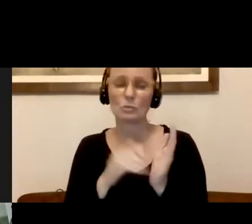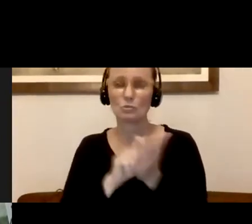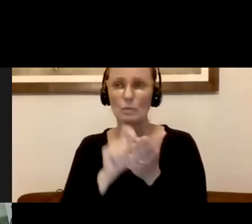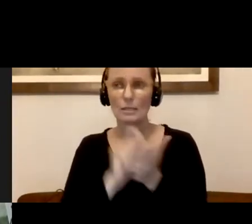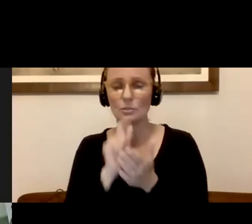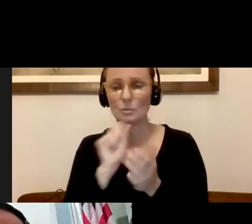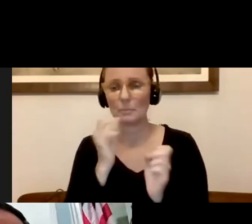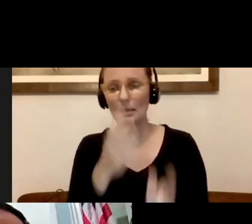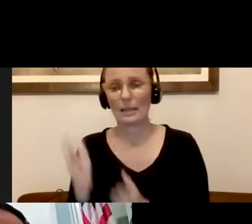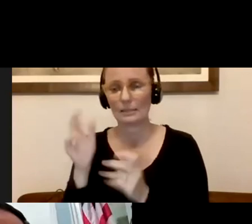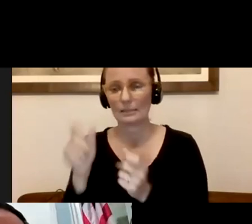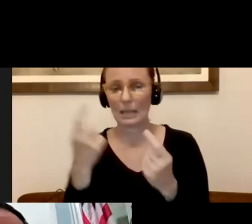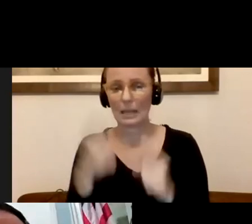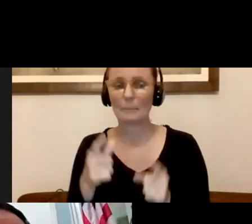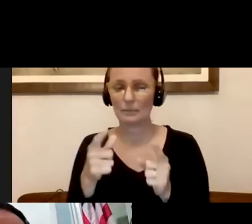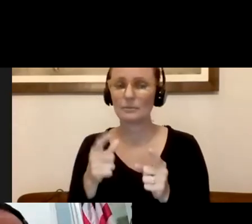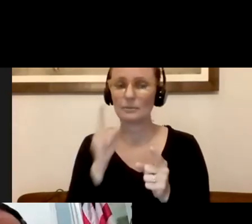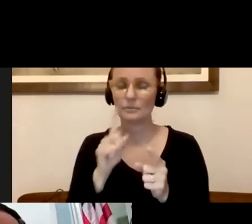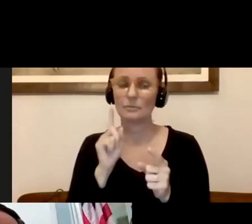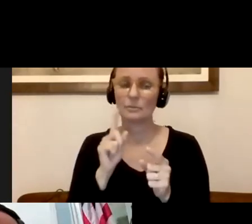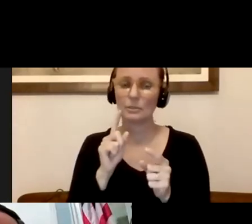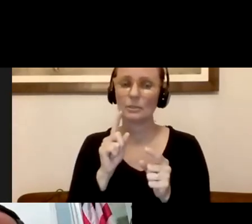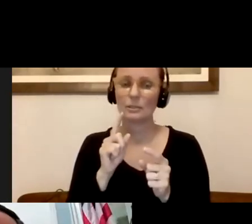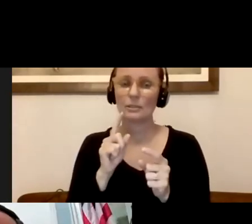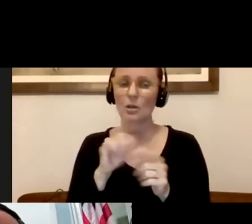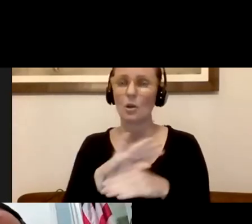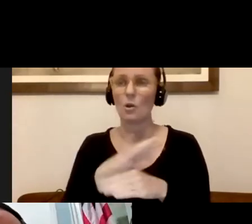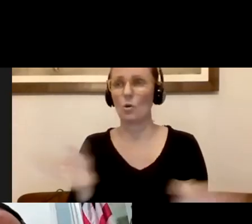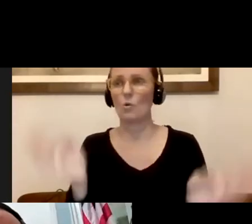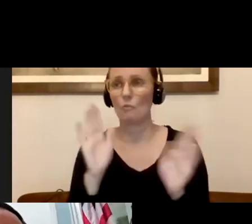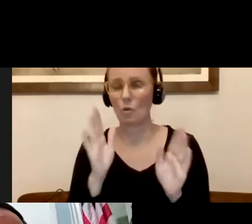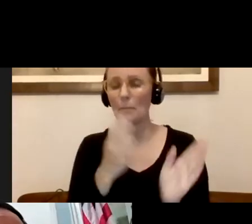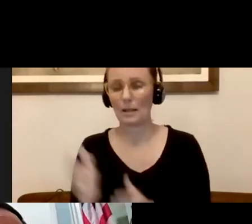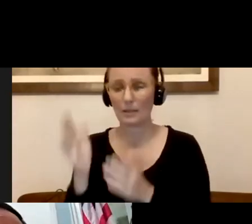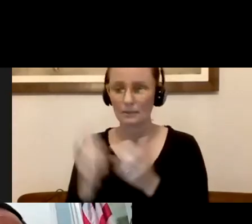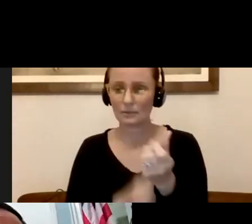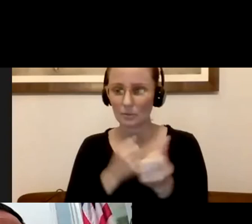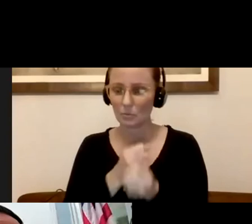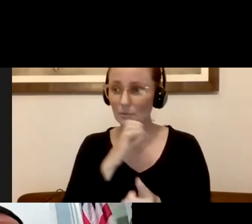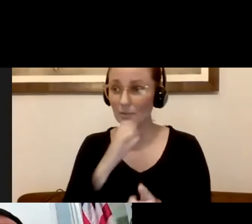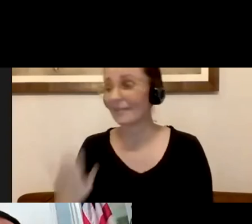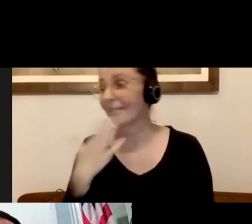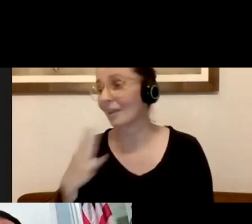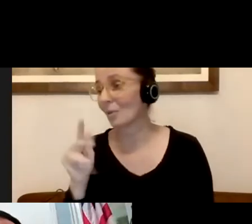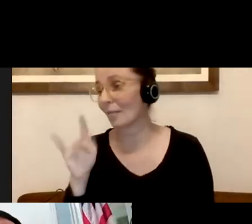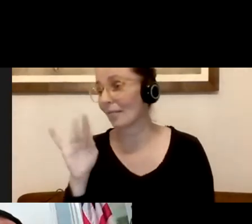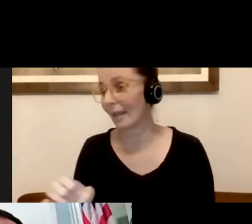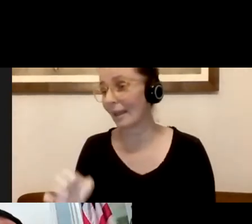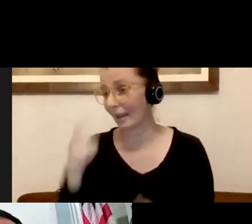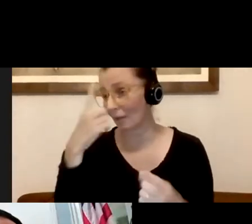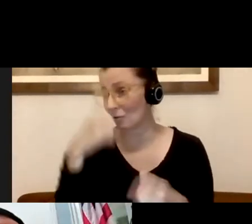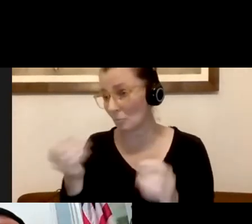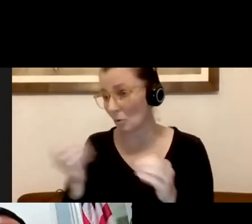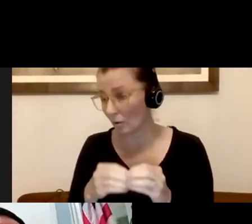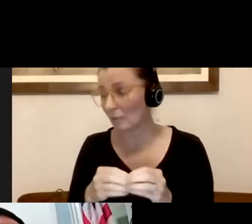section of the overall plan to support seniors. Uh, thank you, Elaine. I couldn't agree more. This is a city we want, we